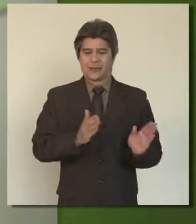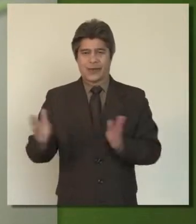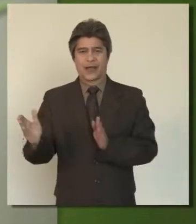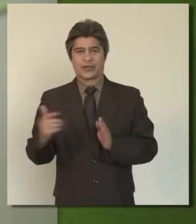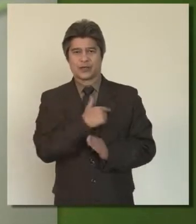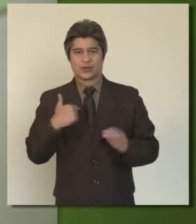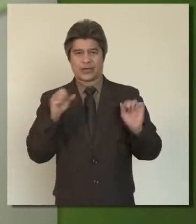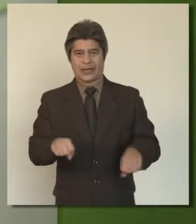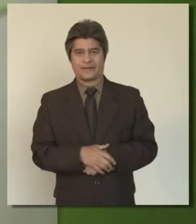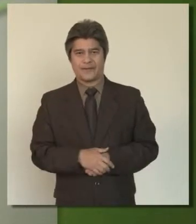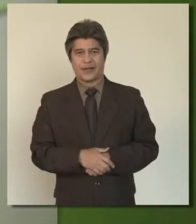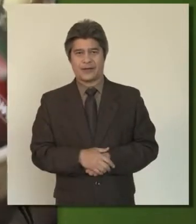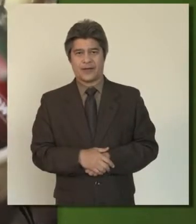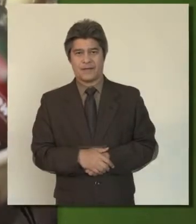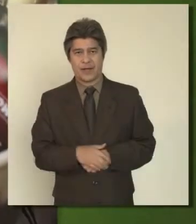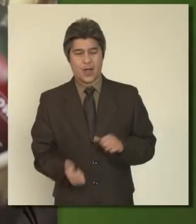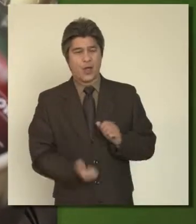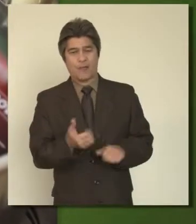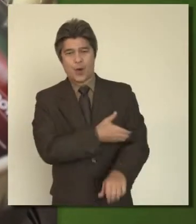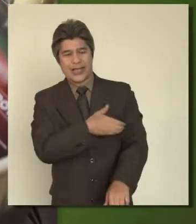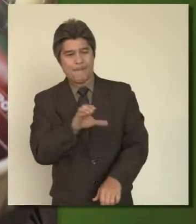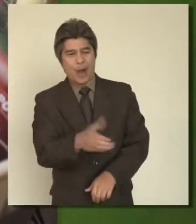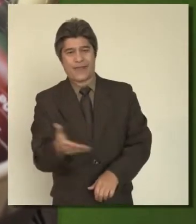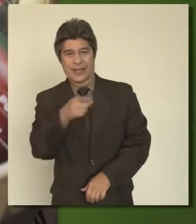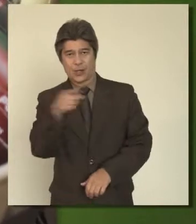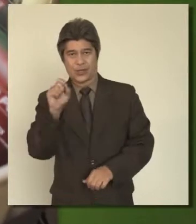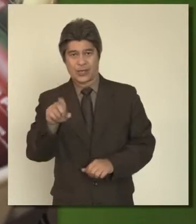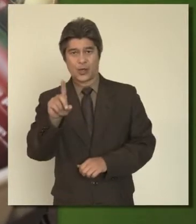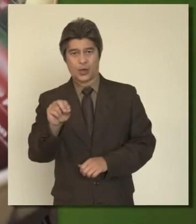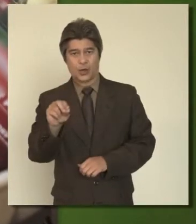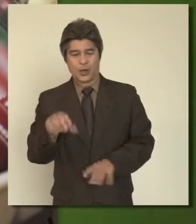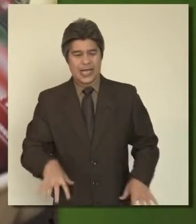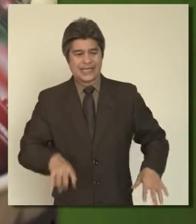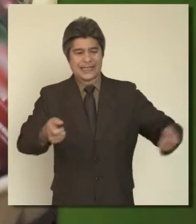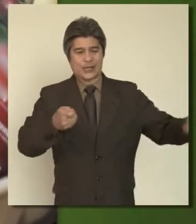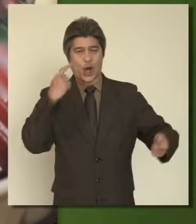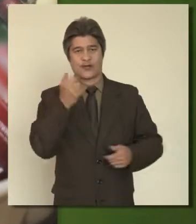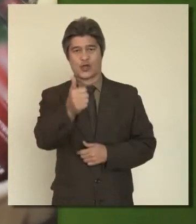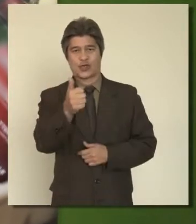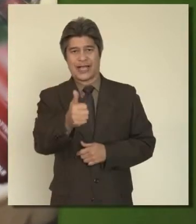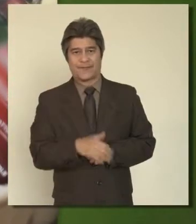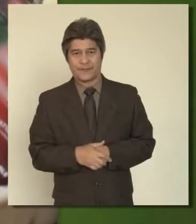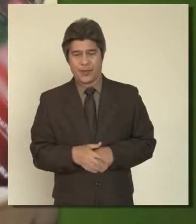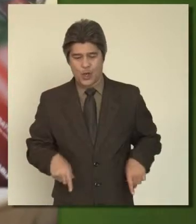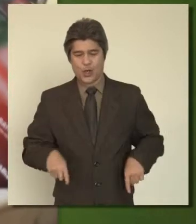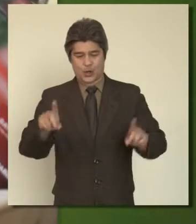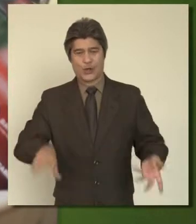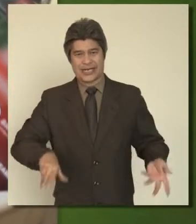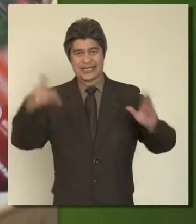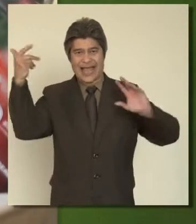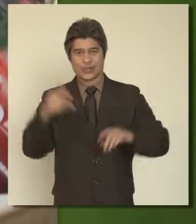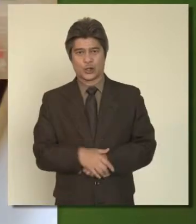ourselves as prepared as we possibly can. The most empowering thing you can do is take charge for